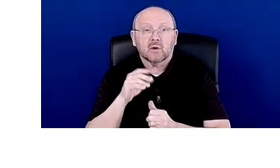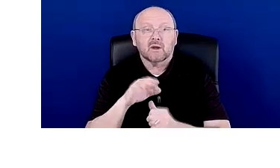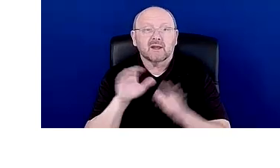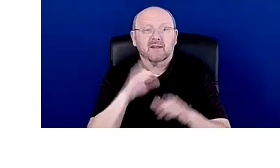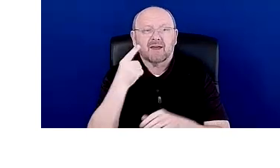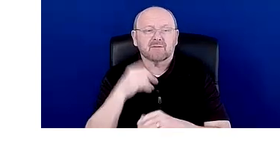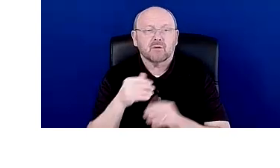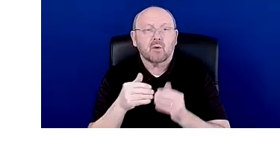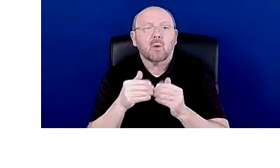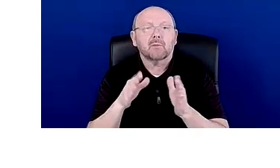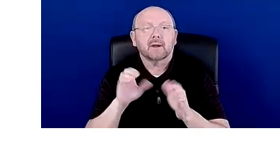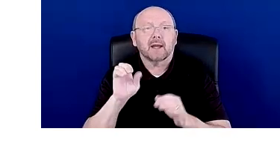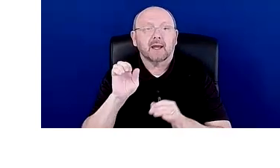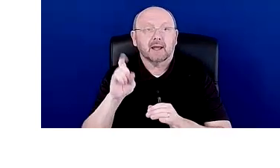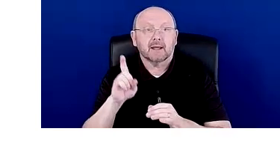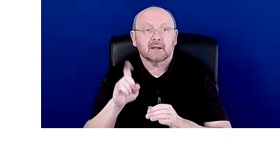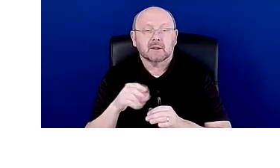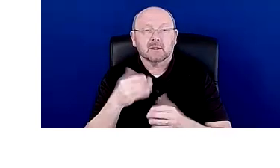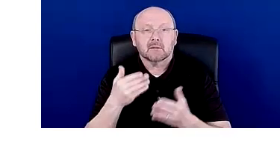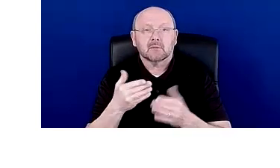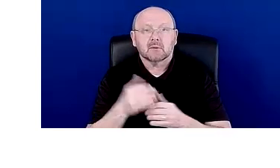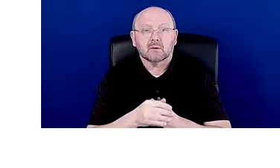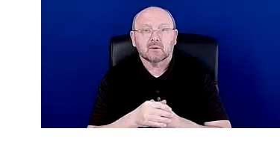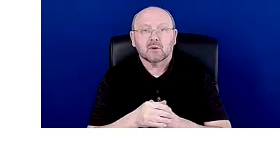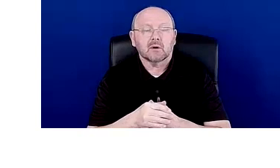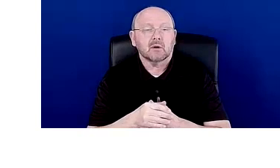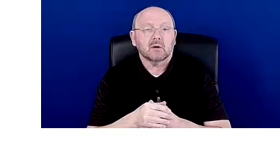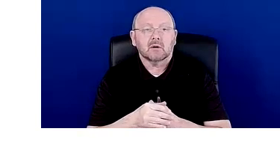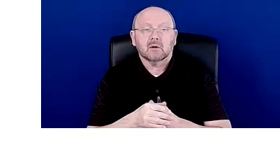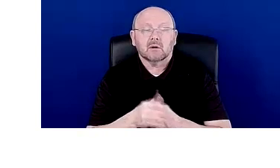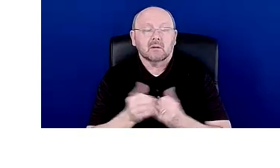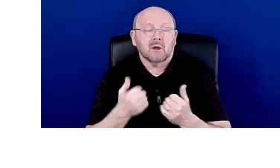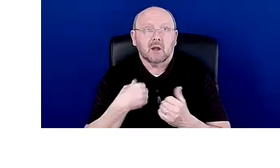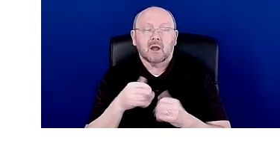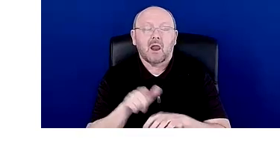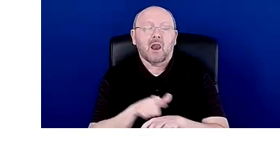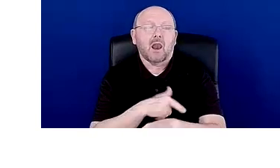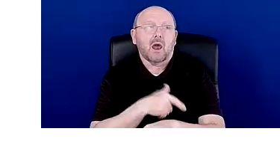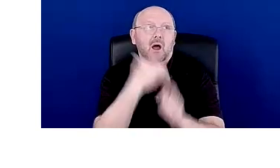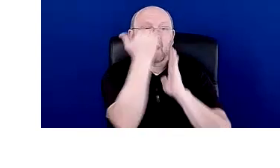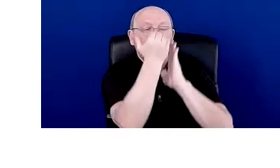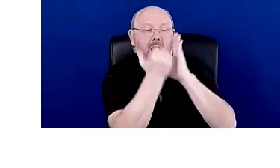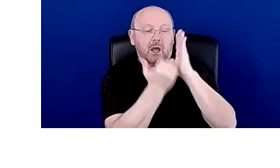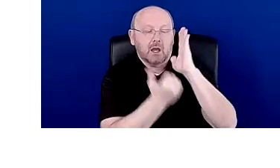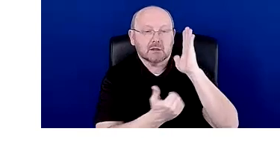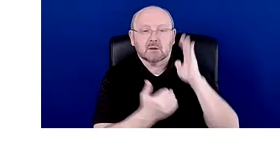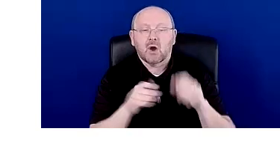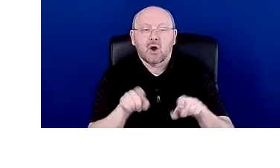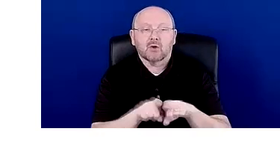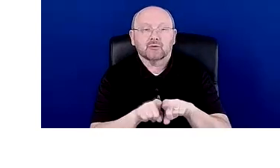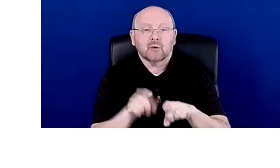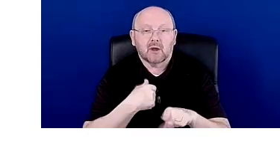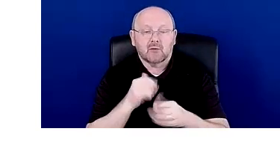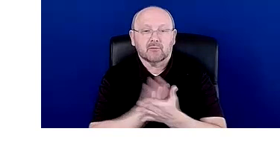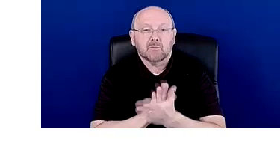Okay. So just an overview, that's an overview of OER. And we went through a long list of, uh, resources. We also have a handout, but we can send everyone that